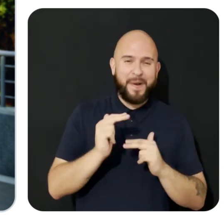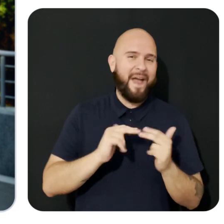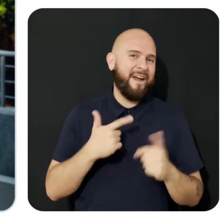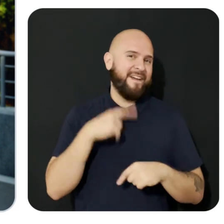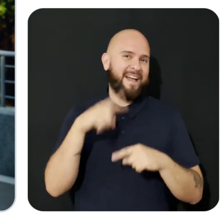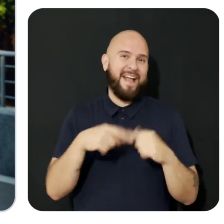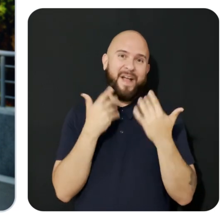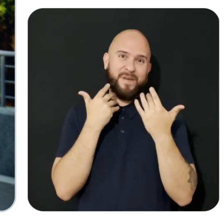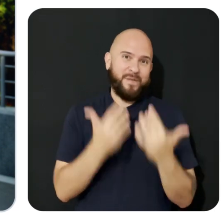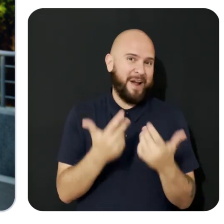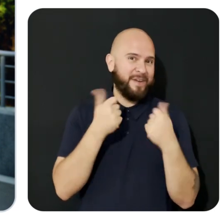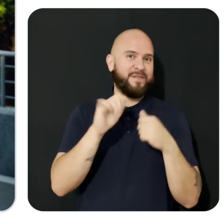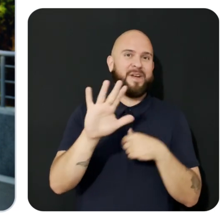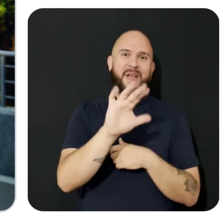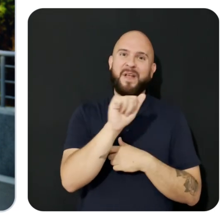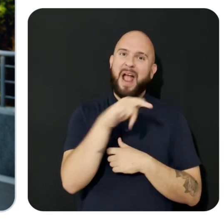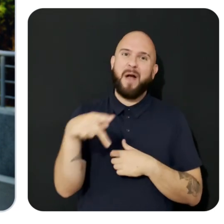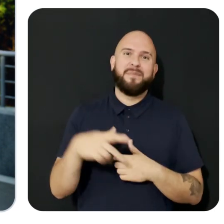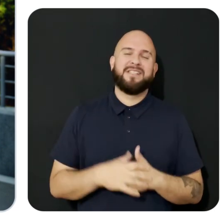wait to try your apps.